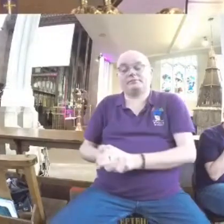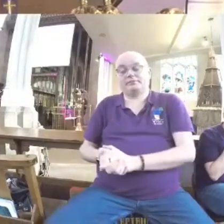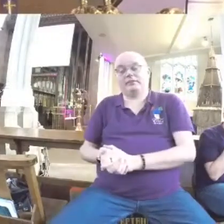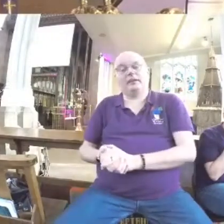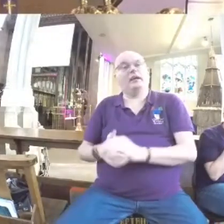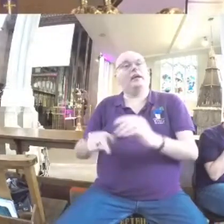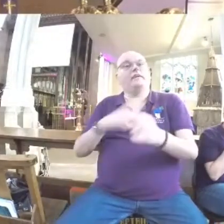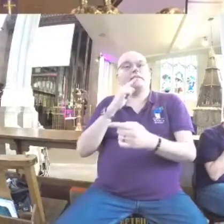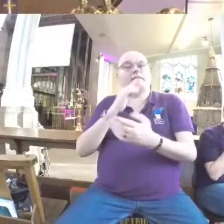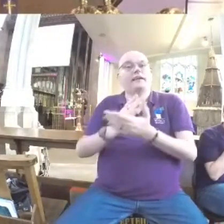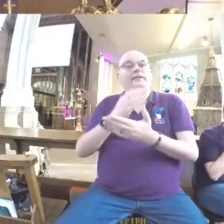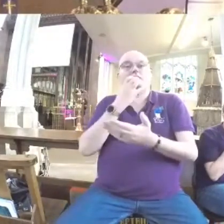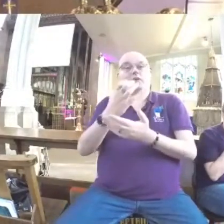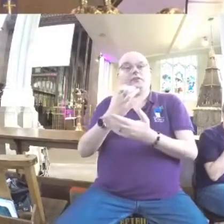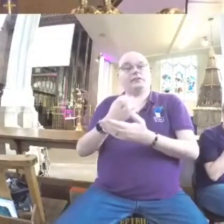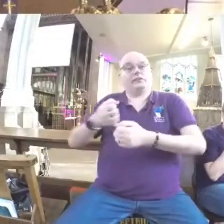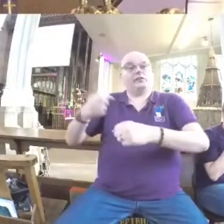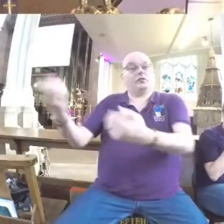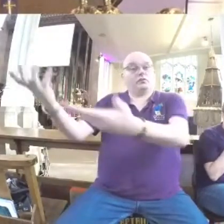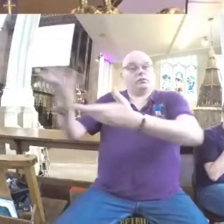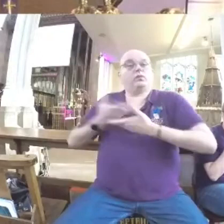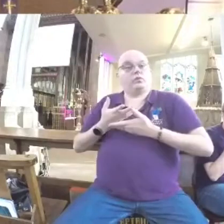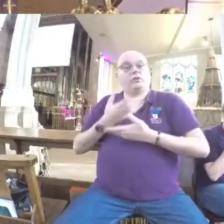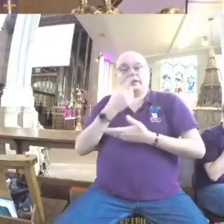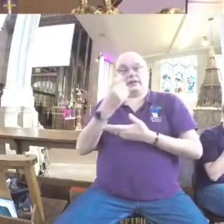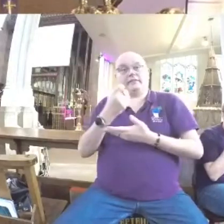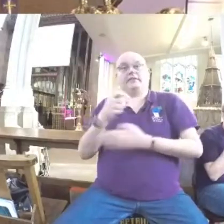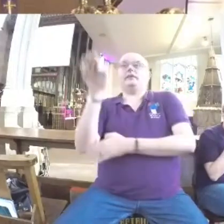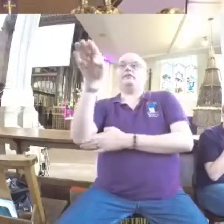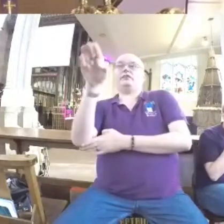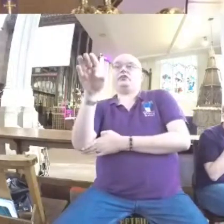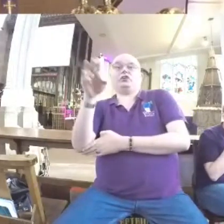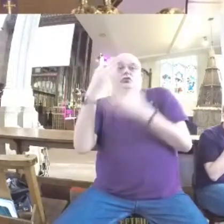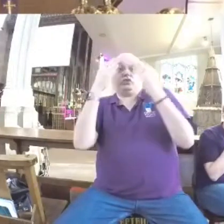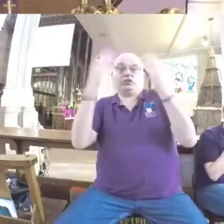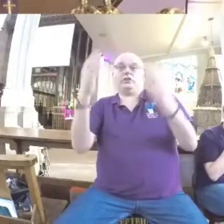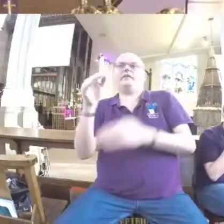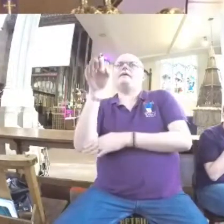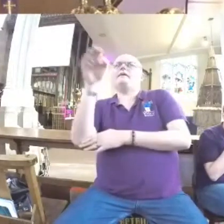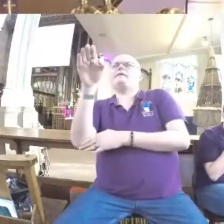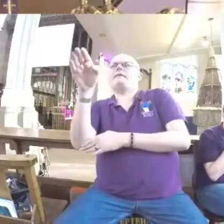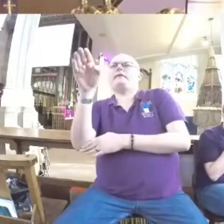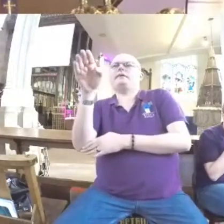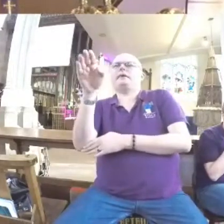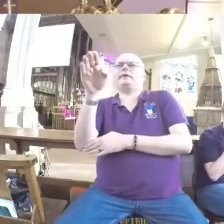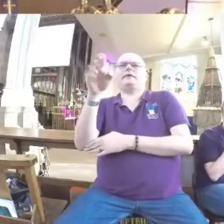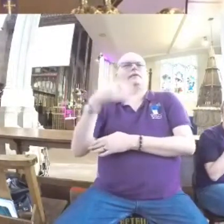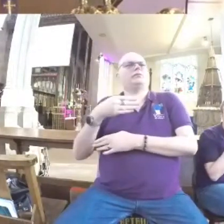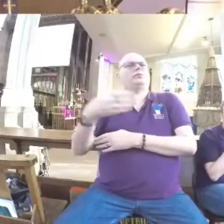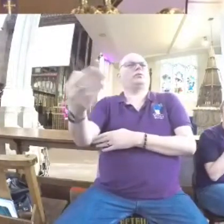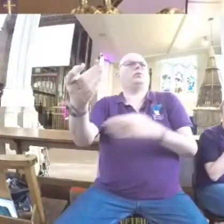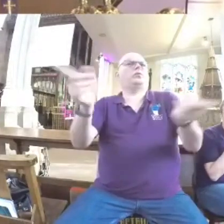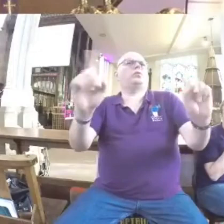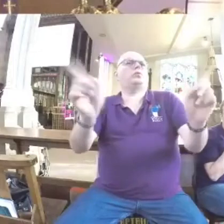courage can be rewarded. The future is yet to come. How is your future going to play out over the coming weeks,